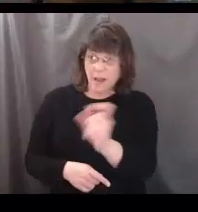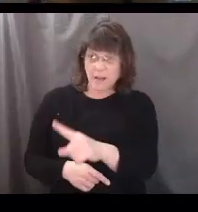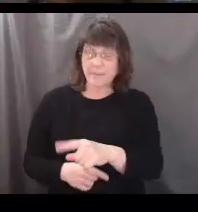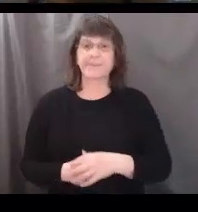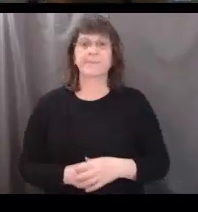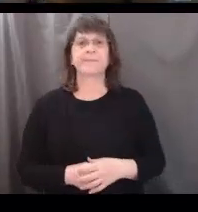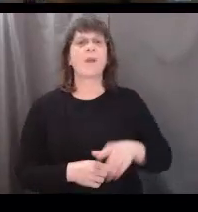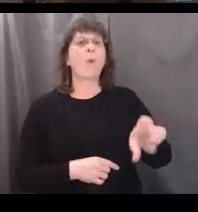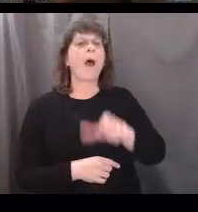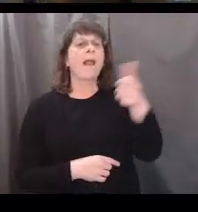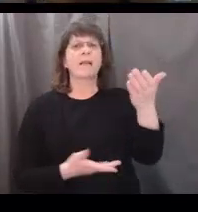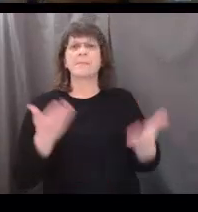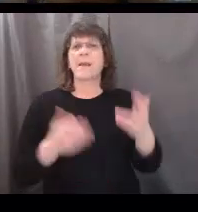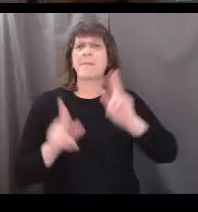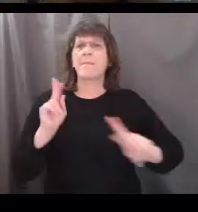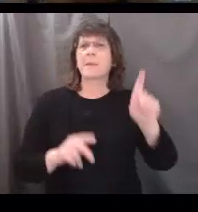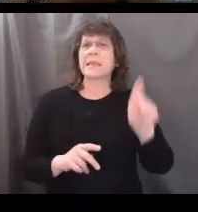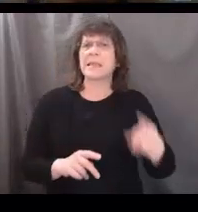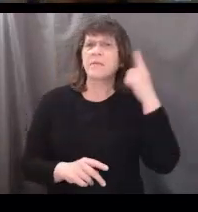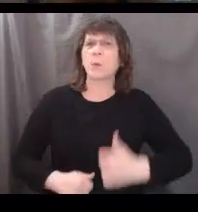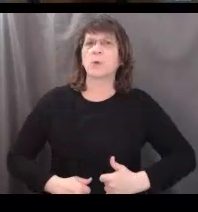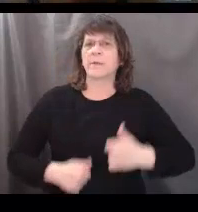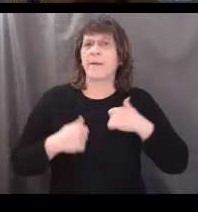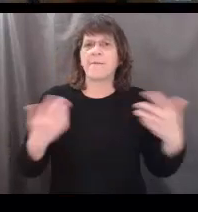What else might humans need to survive?